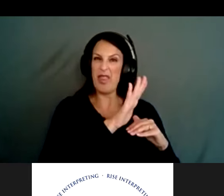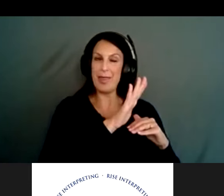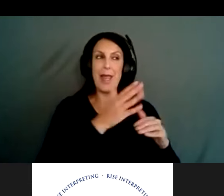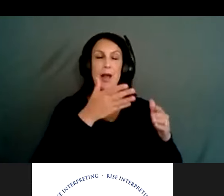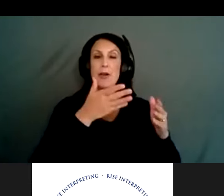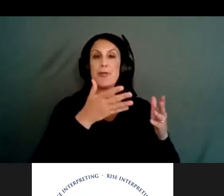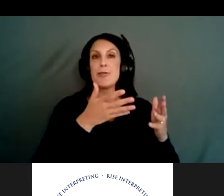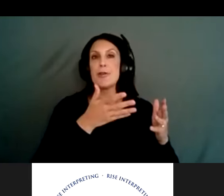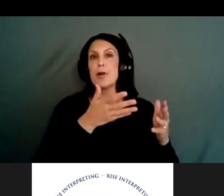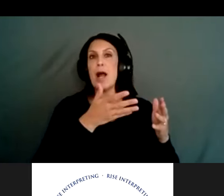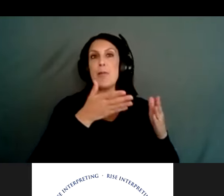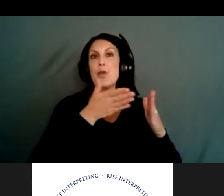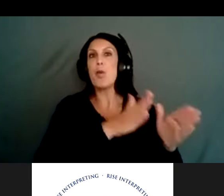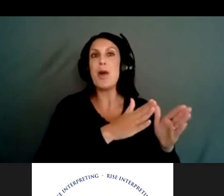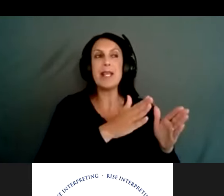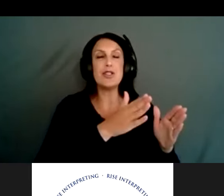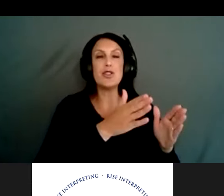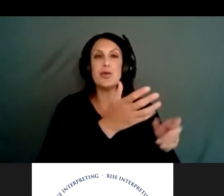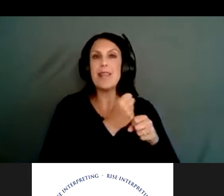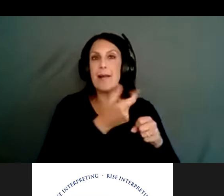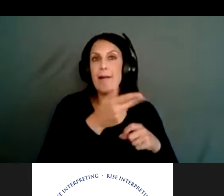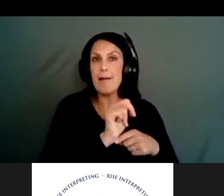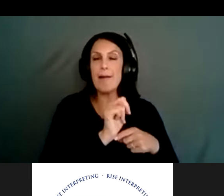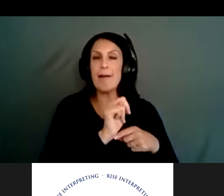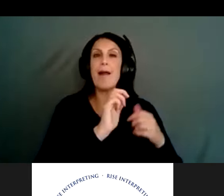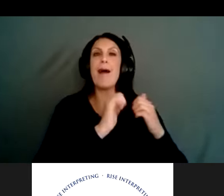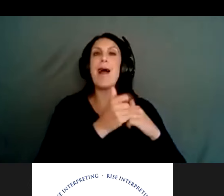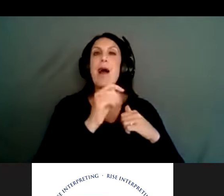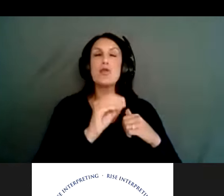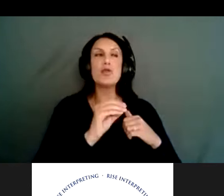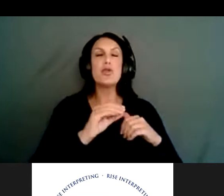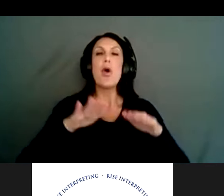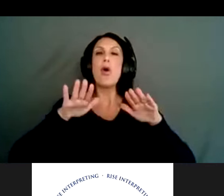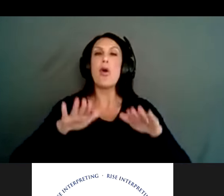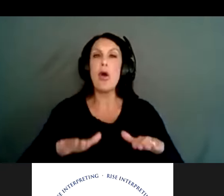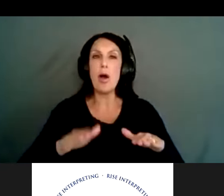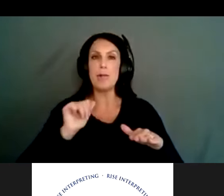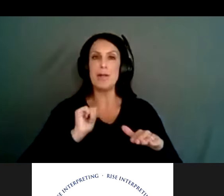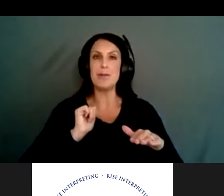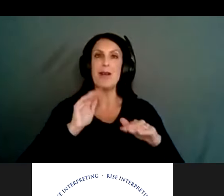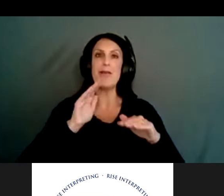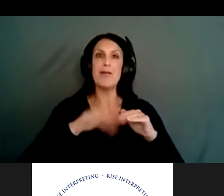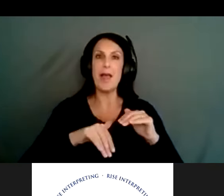so that they have steps and skills that they can take to deescalate themselves prior to it becoming a crisis.